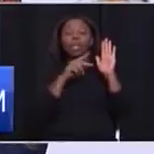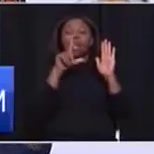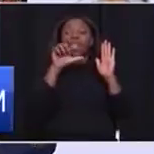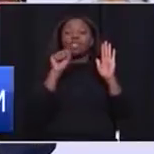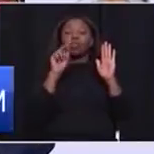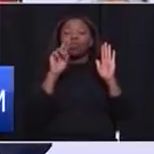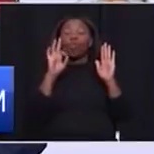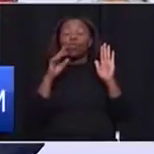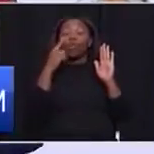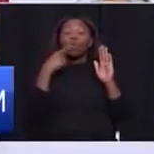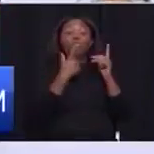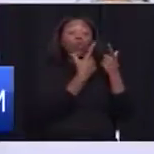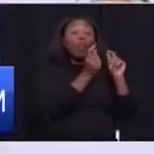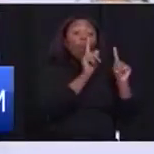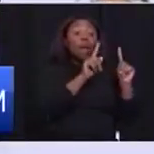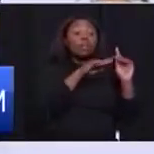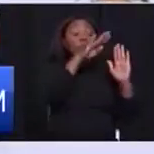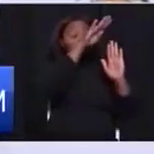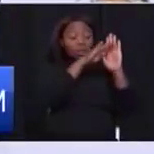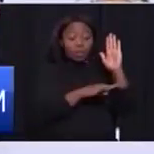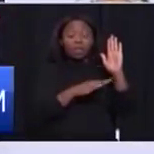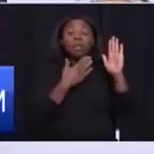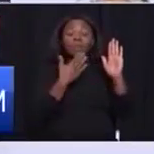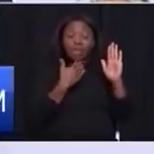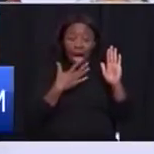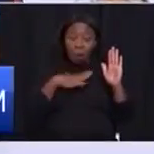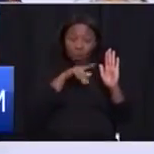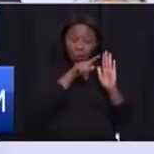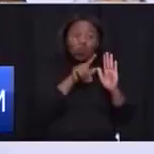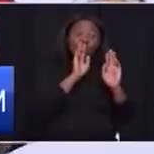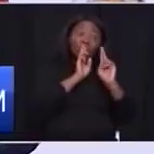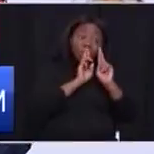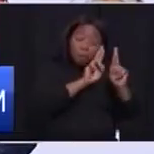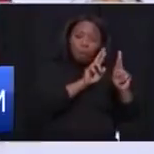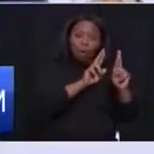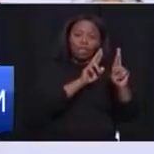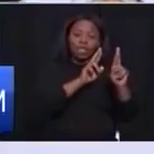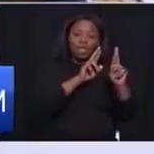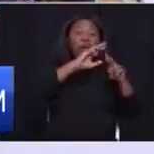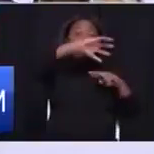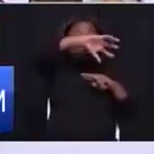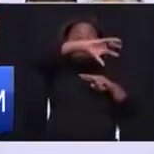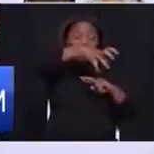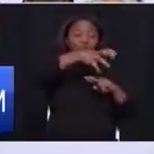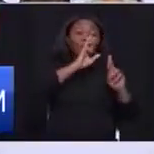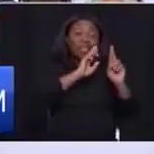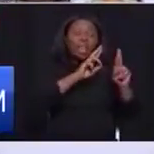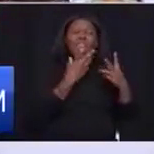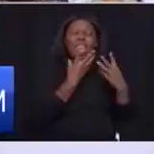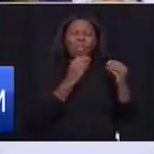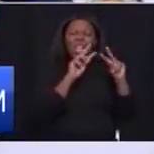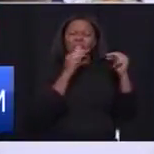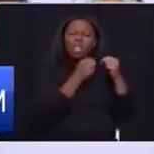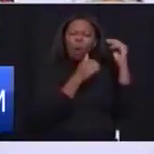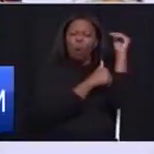the performance of all primary schools, I want you to report to the people of our province. There's the National Office of